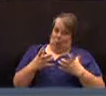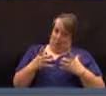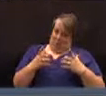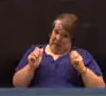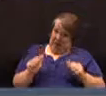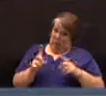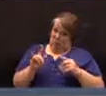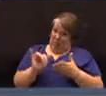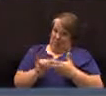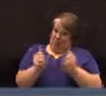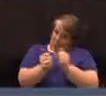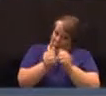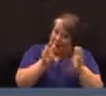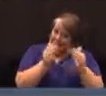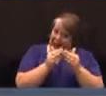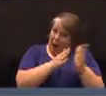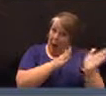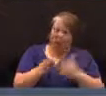capability.